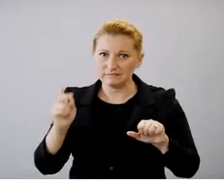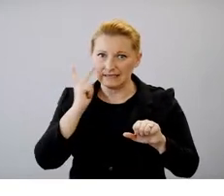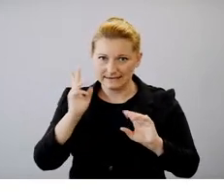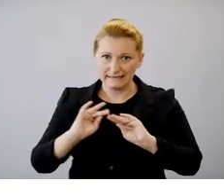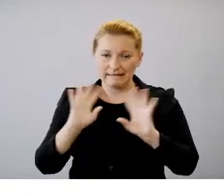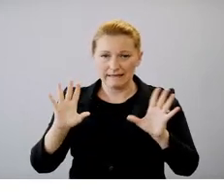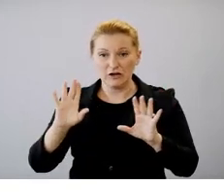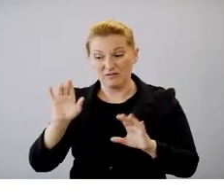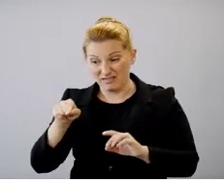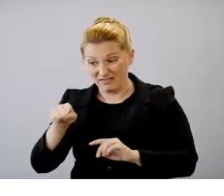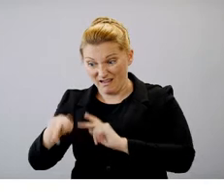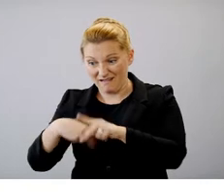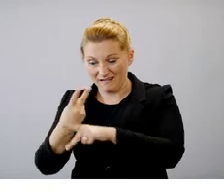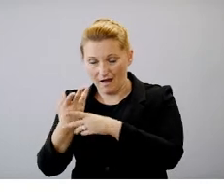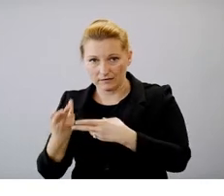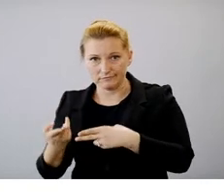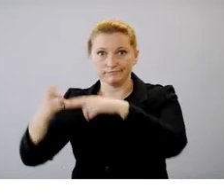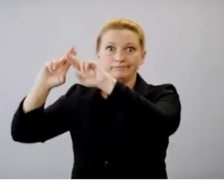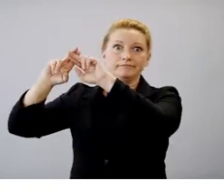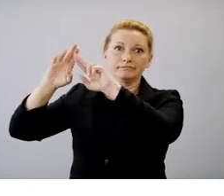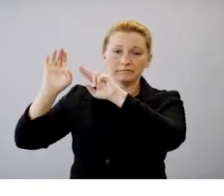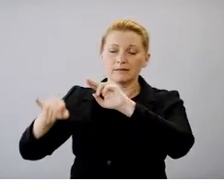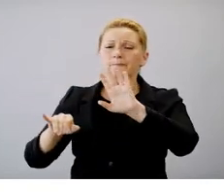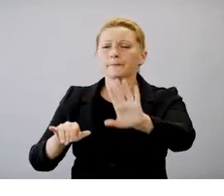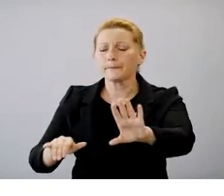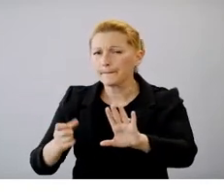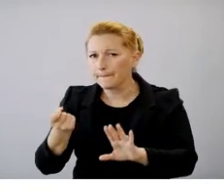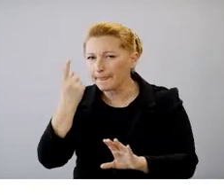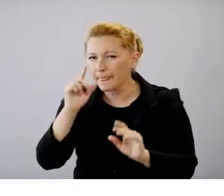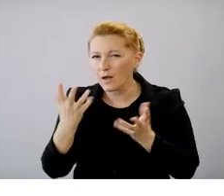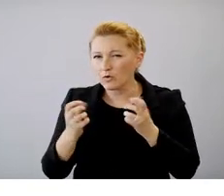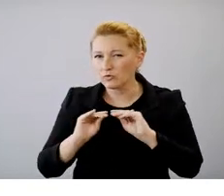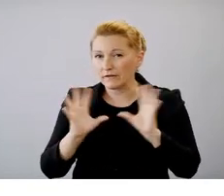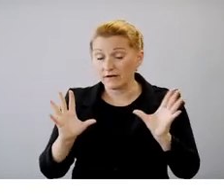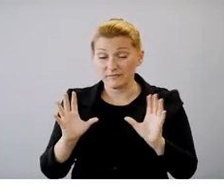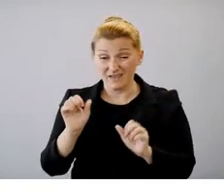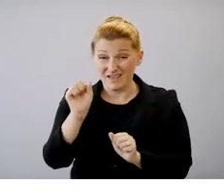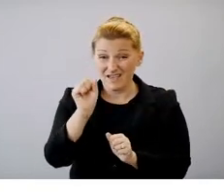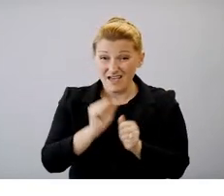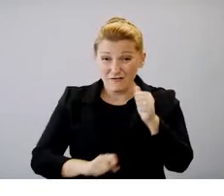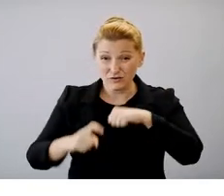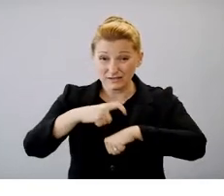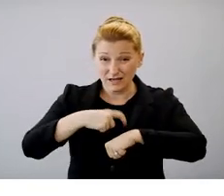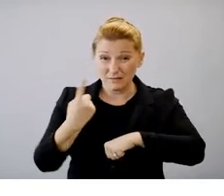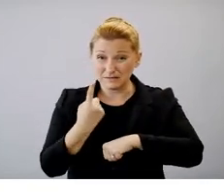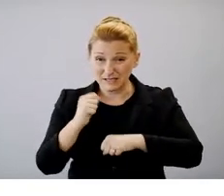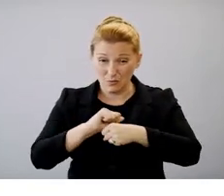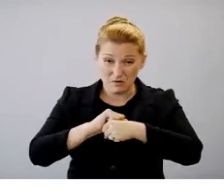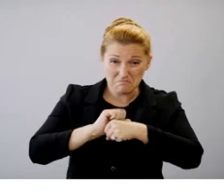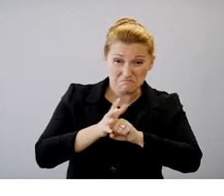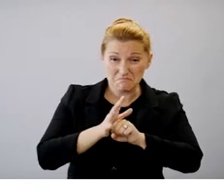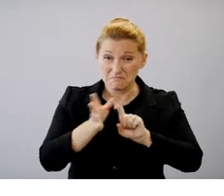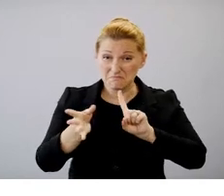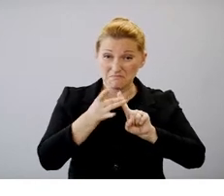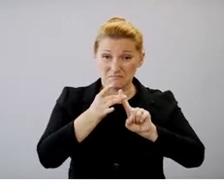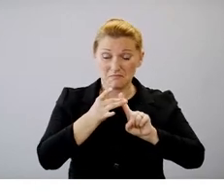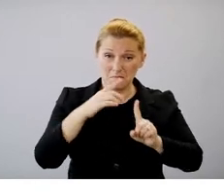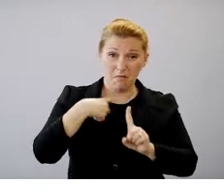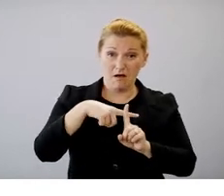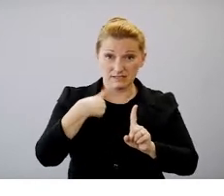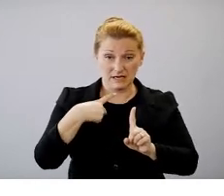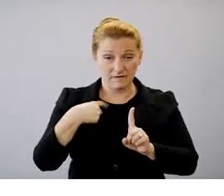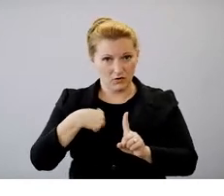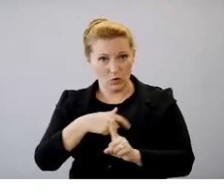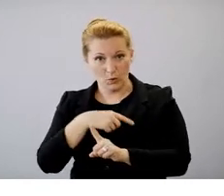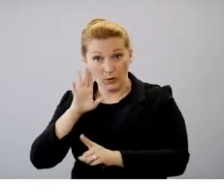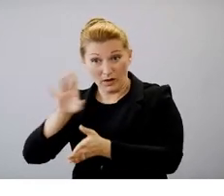One thing that we should clarify is not every single positive specimen is sequenced. We